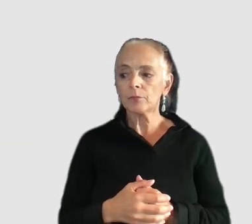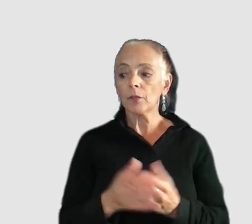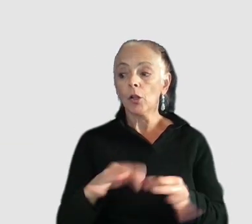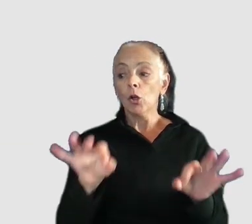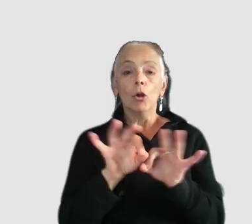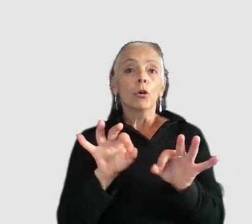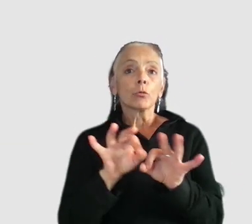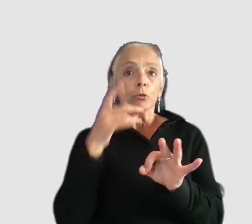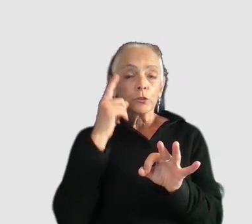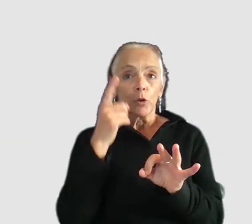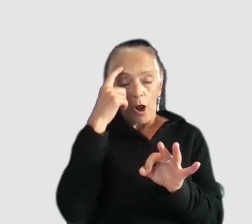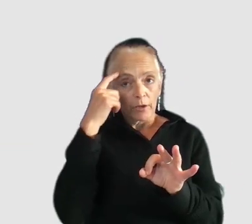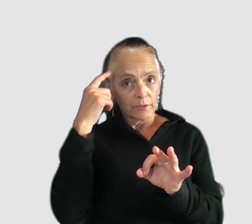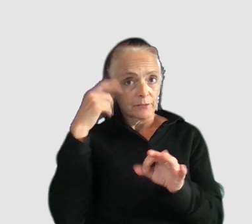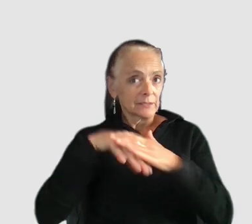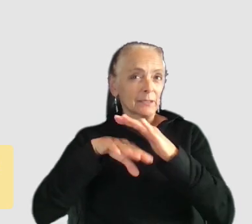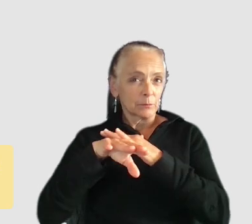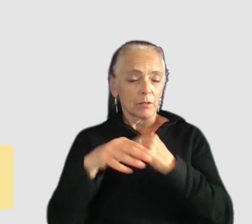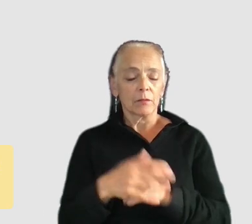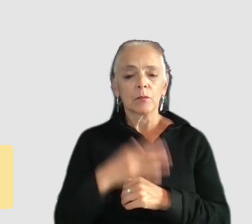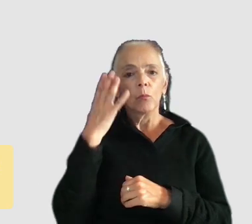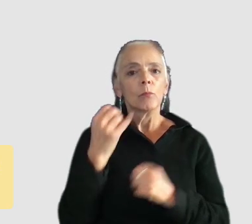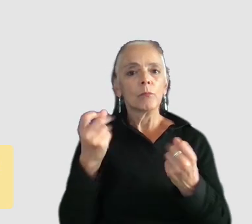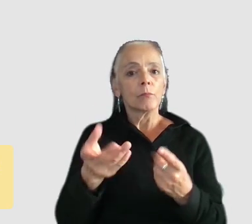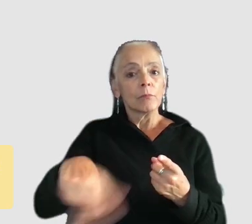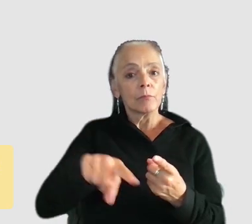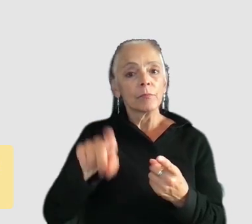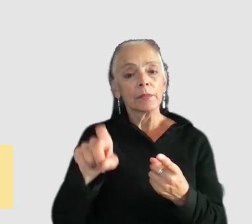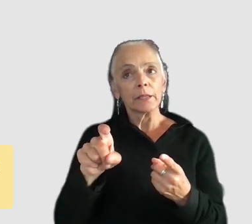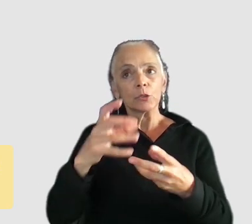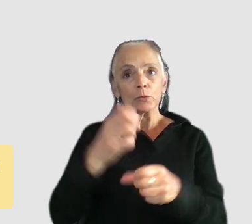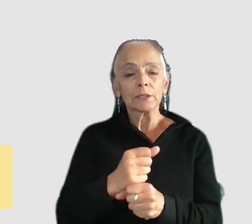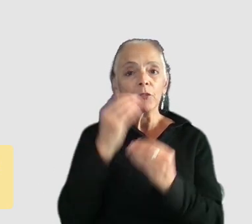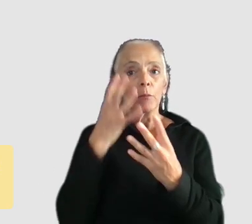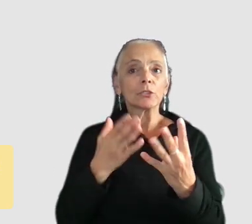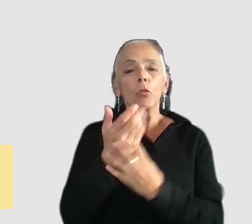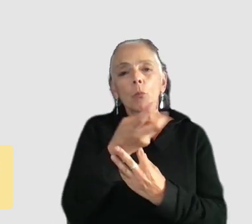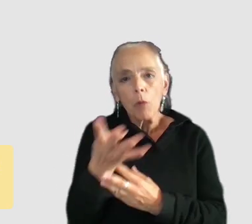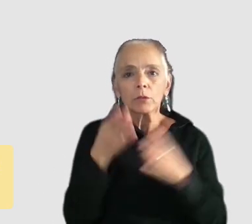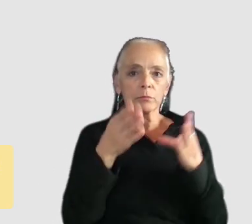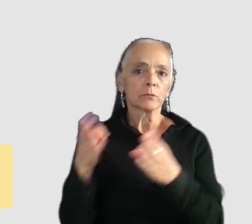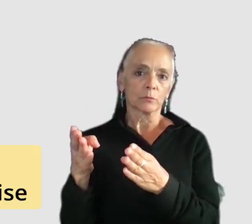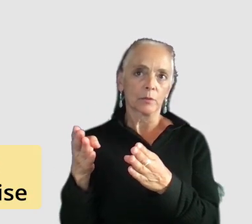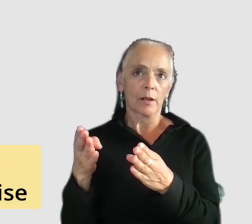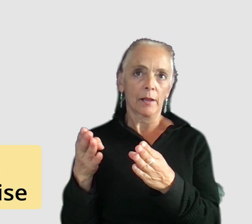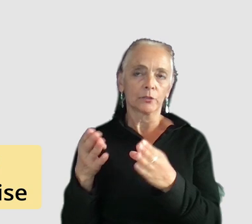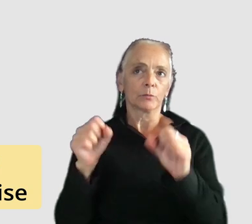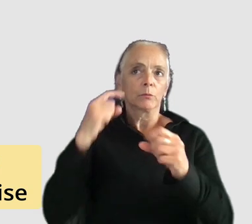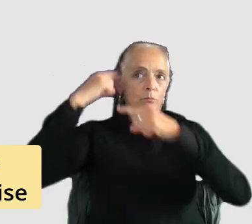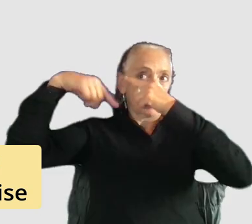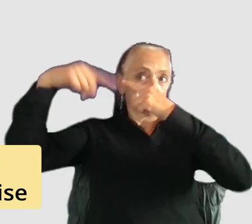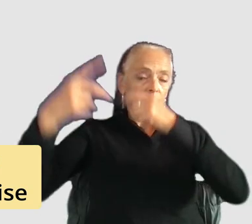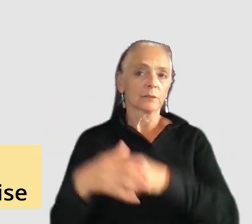for cognitive accessibility because many of us often need to receive information through multiple channels in order for us to process it